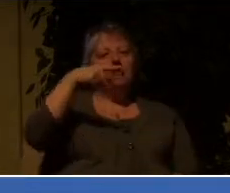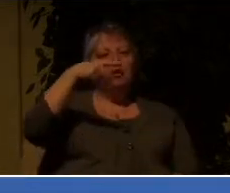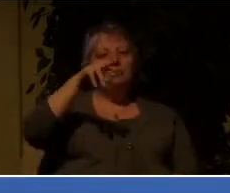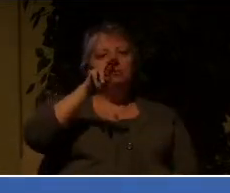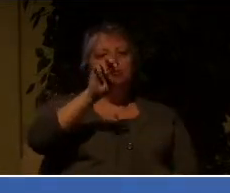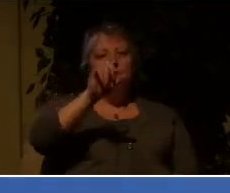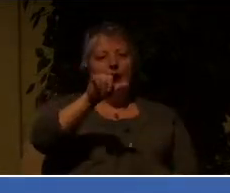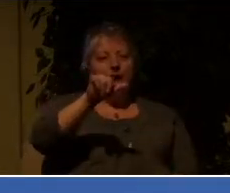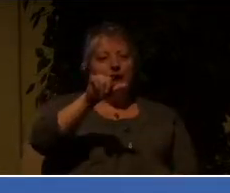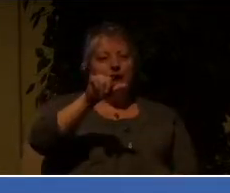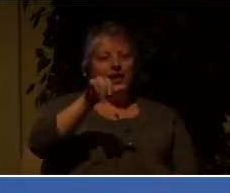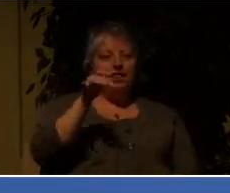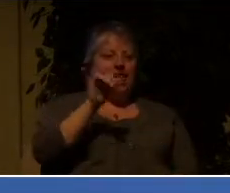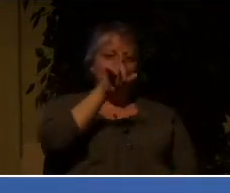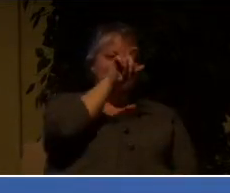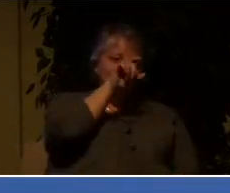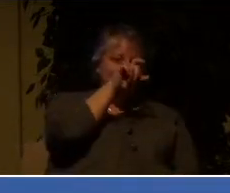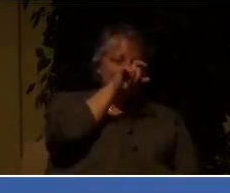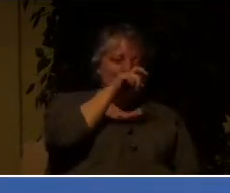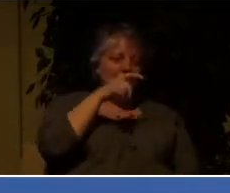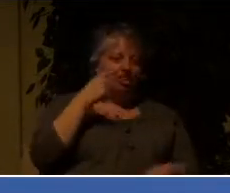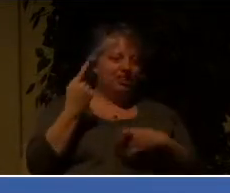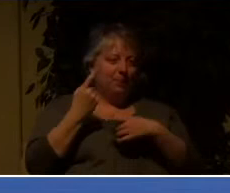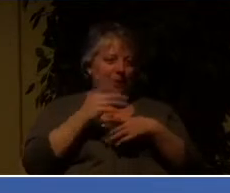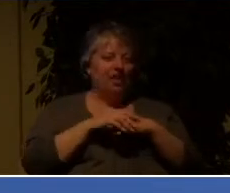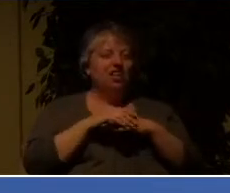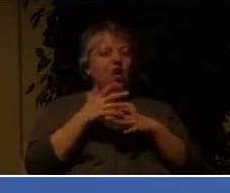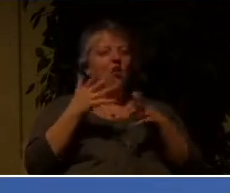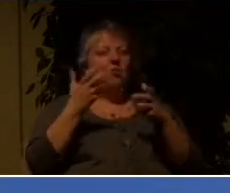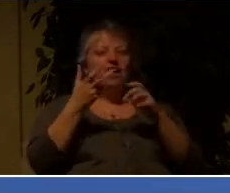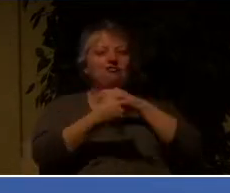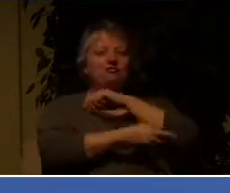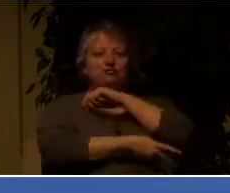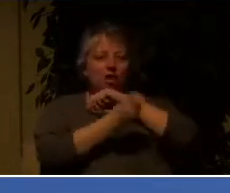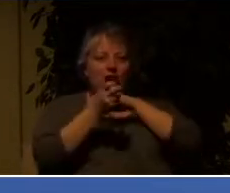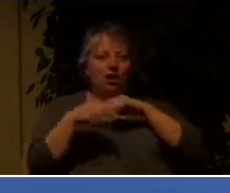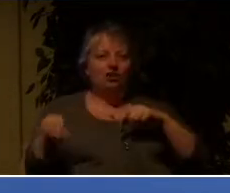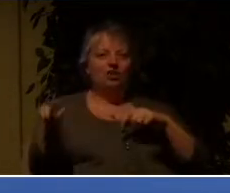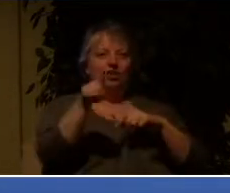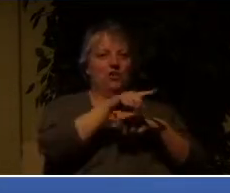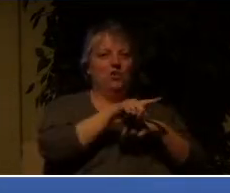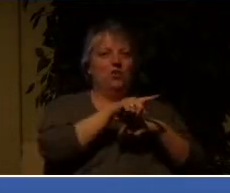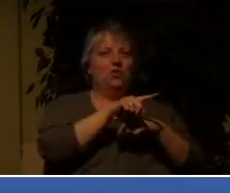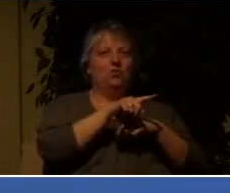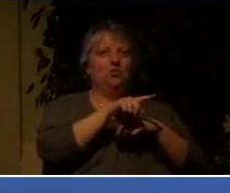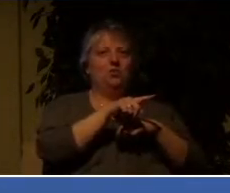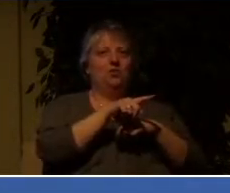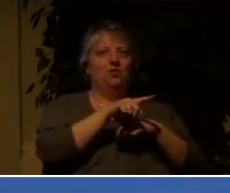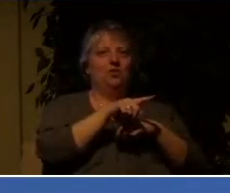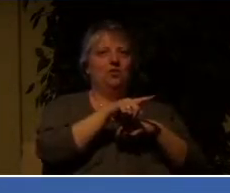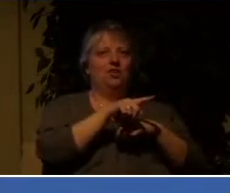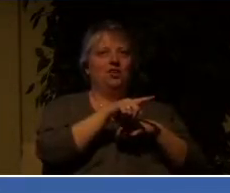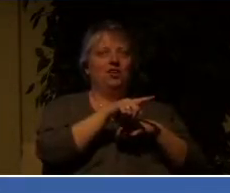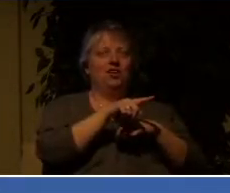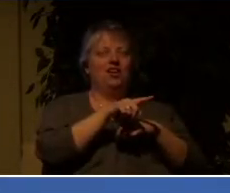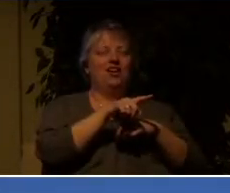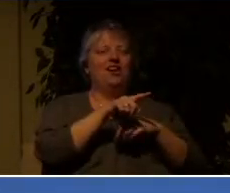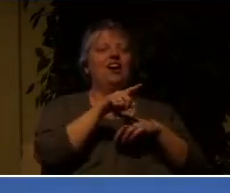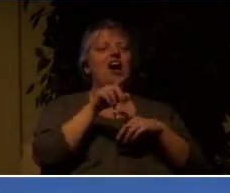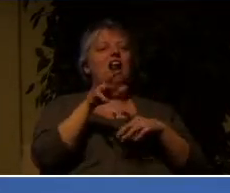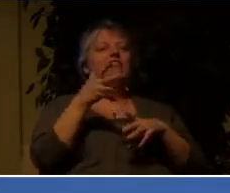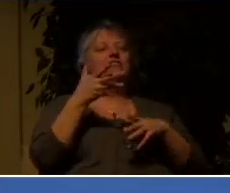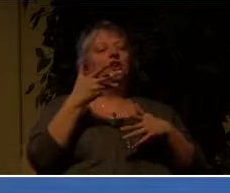by faith swing that stick, say, and she almost swore last week when she said, heck no, it was,